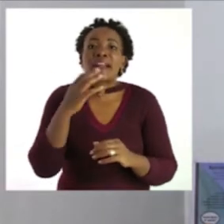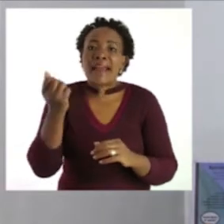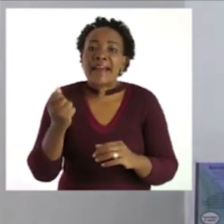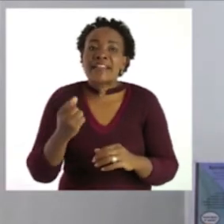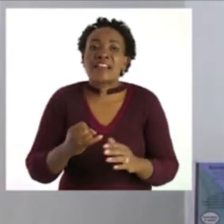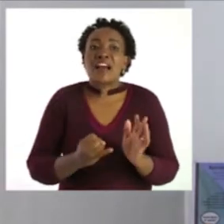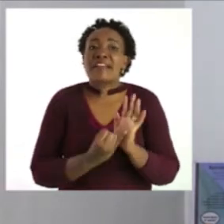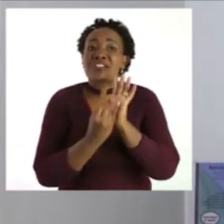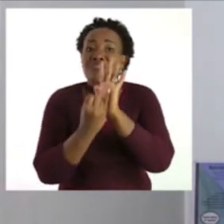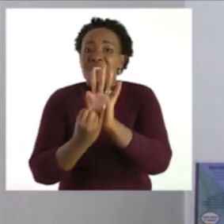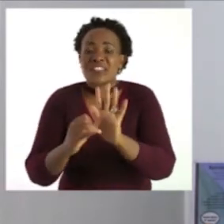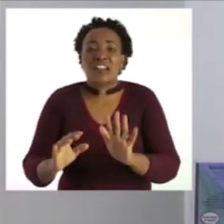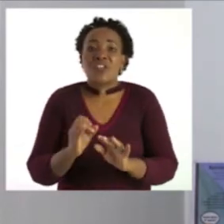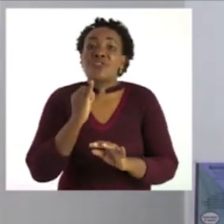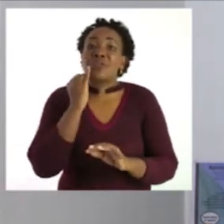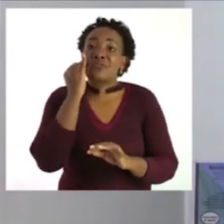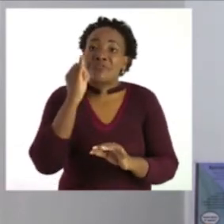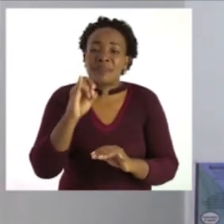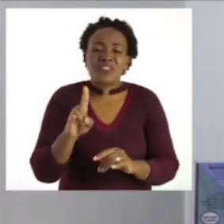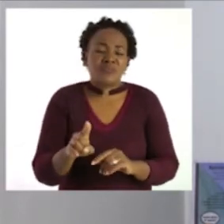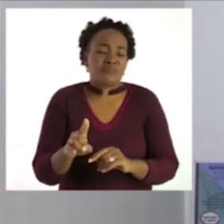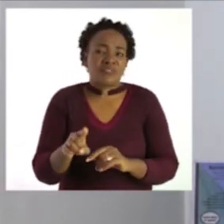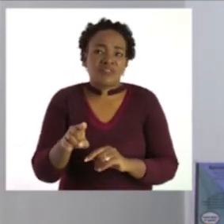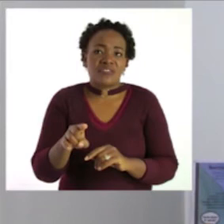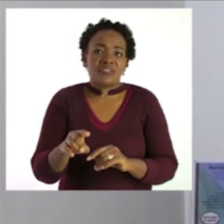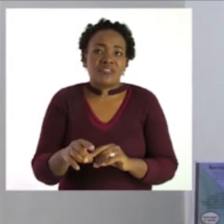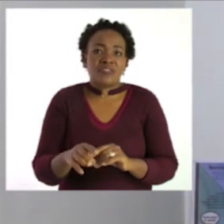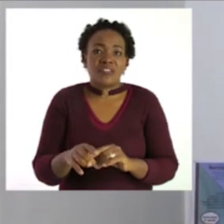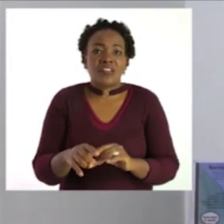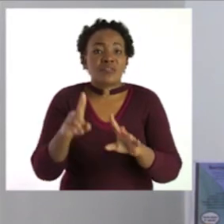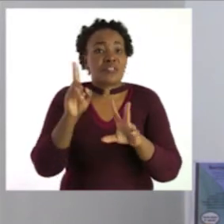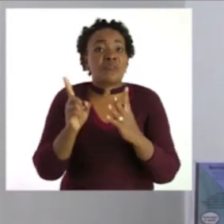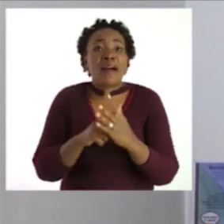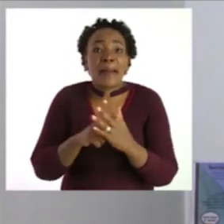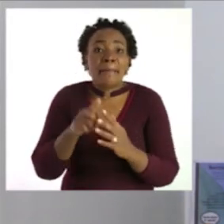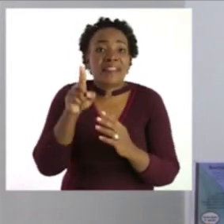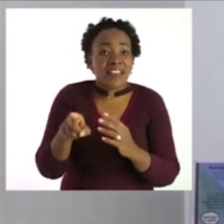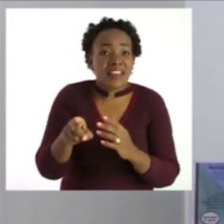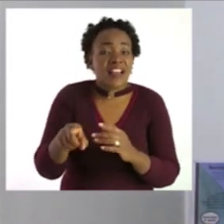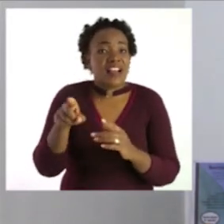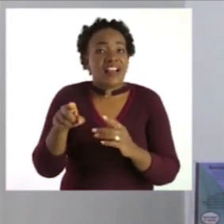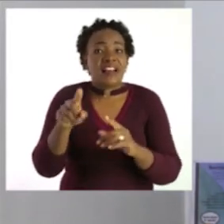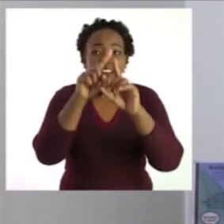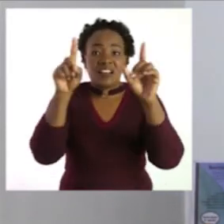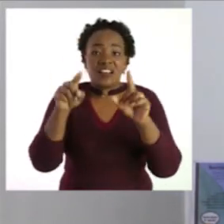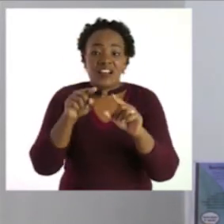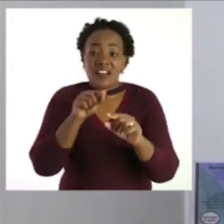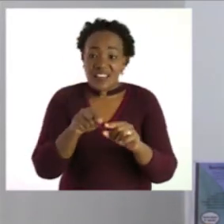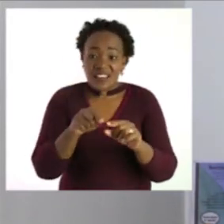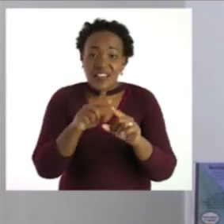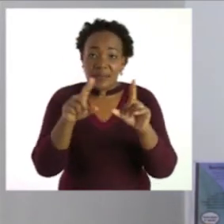what you are going to write about in your introduction then in the middle of the